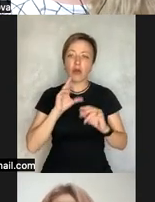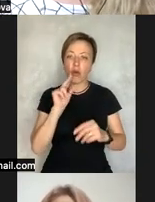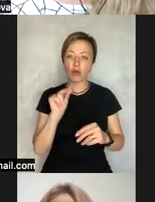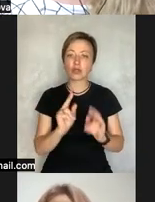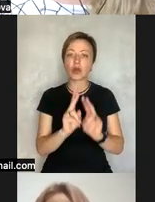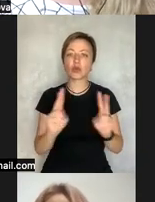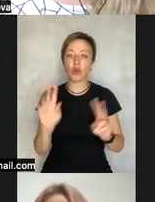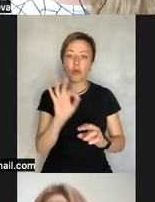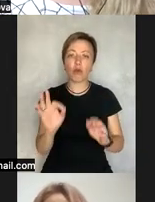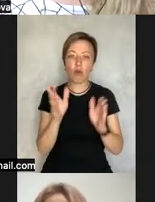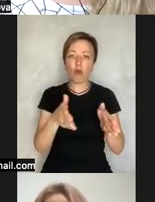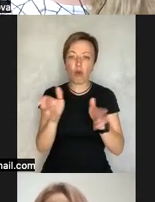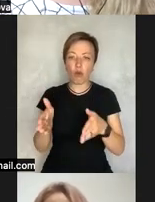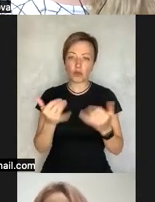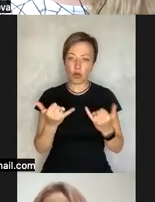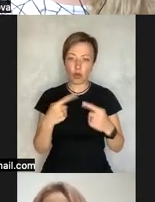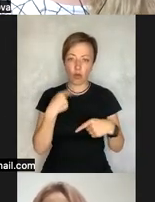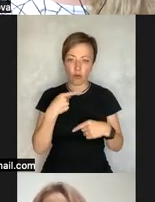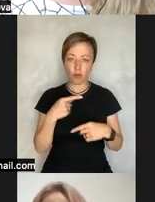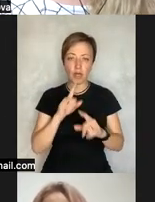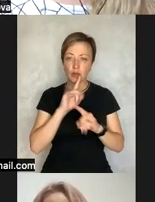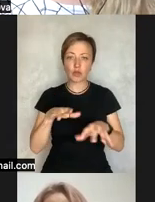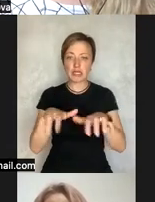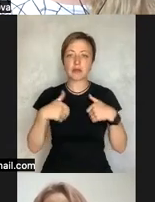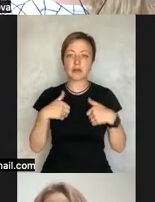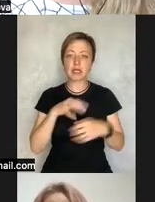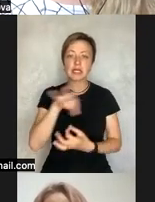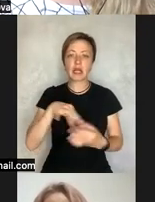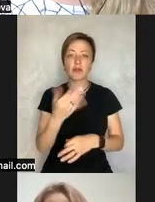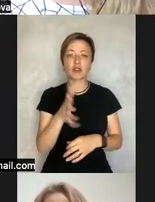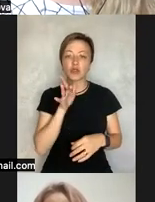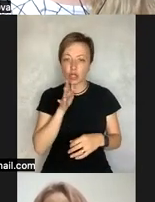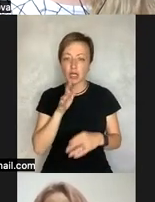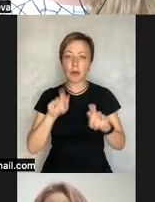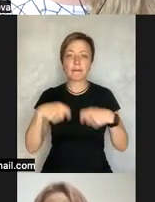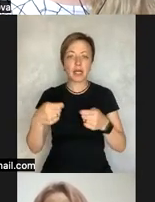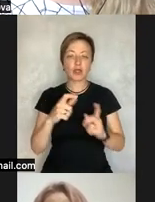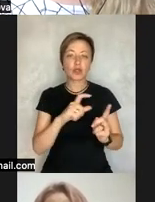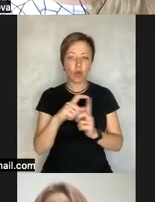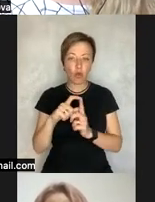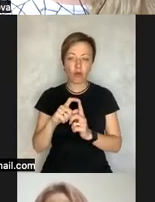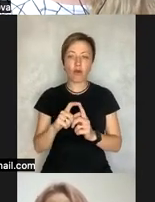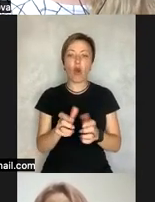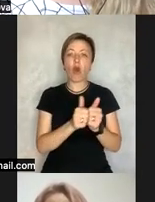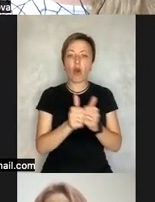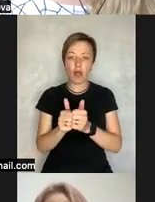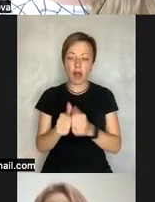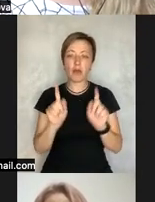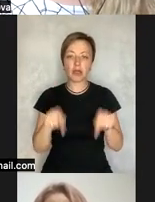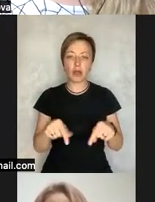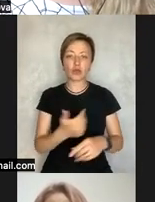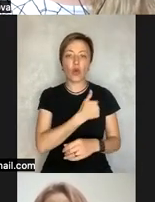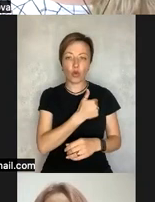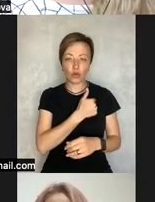uh i would like to pass on to my colleagues but first please allow me to express my deepest gratitude to all the